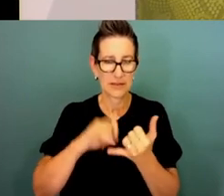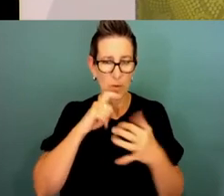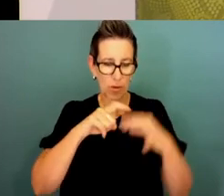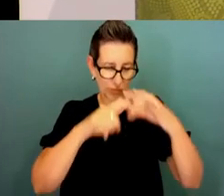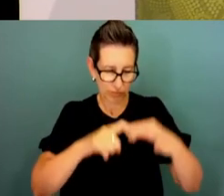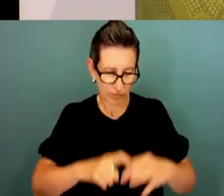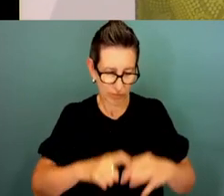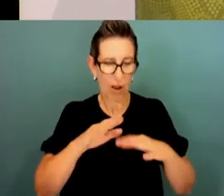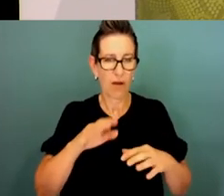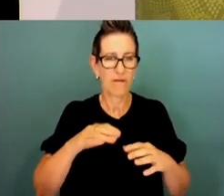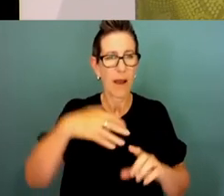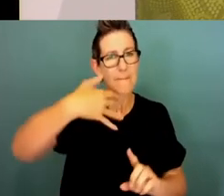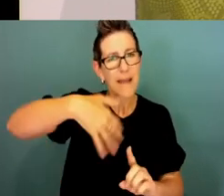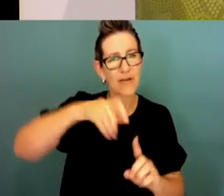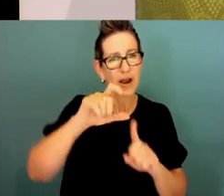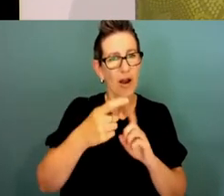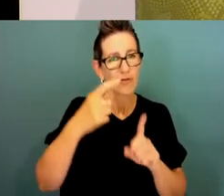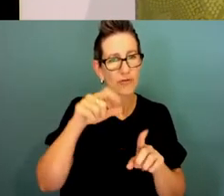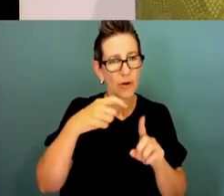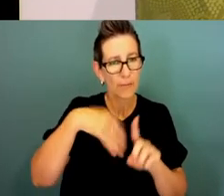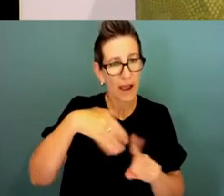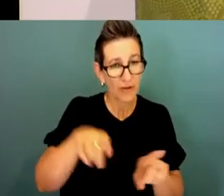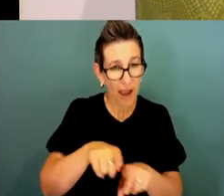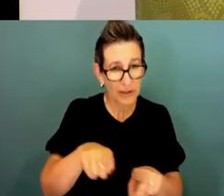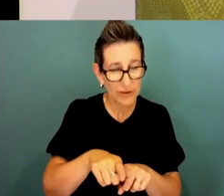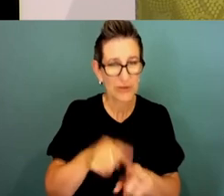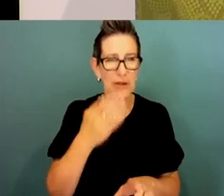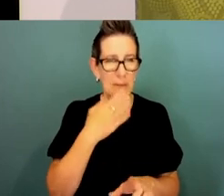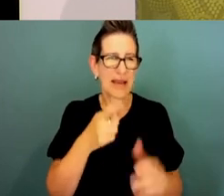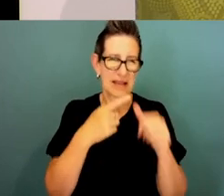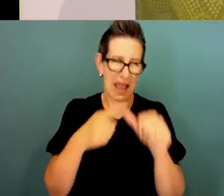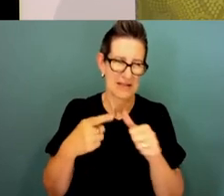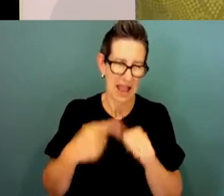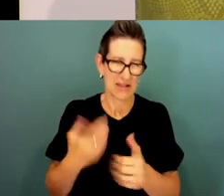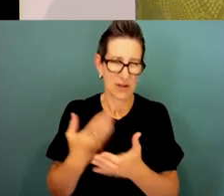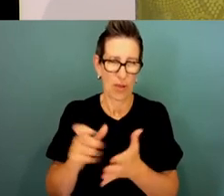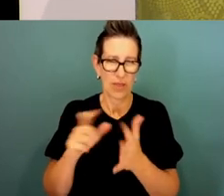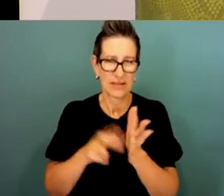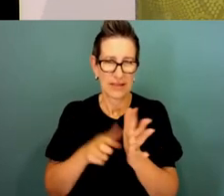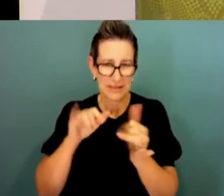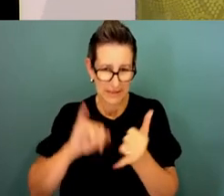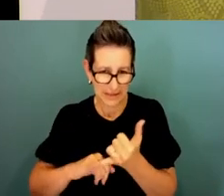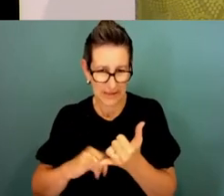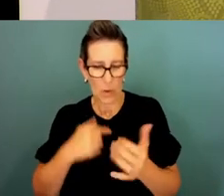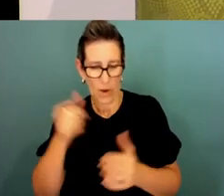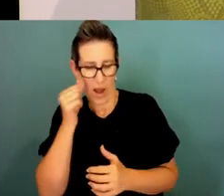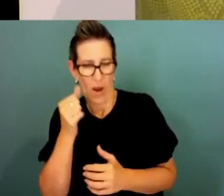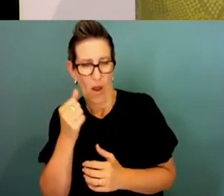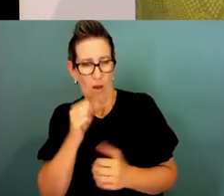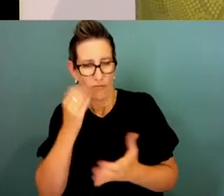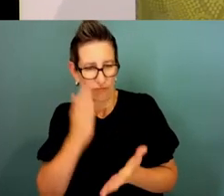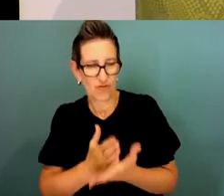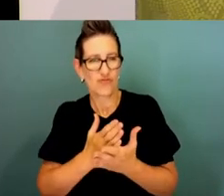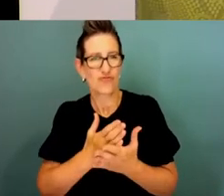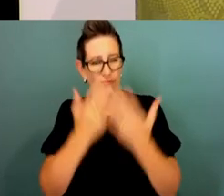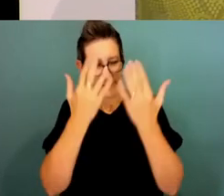background of respondents. Obviously, the more people that participate in that, the better when this year's census runs in late May or early